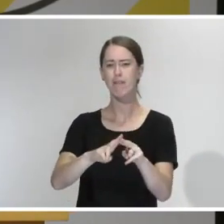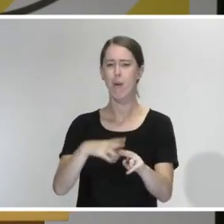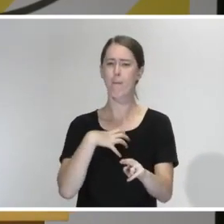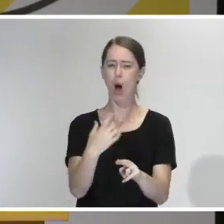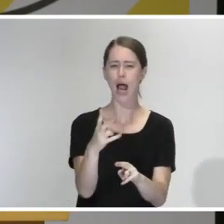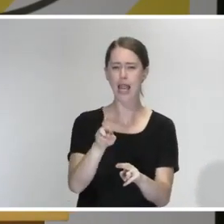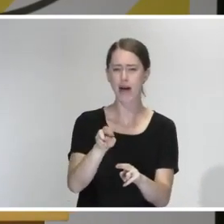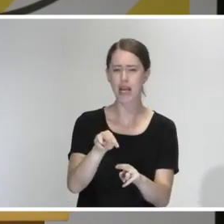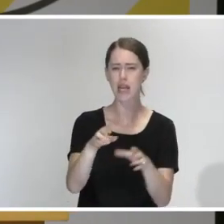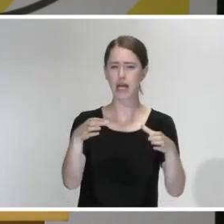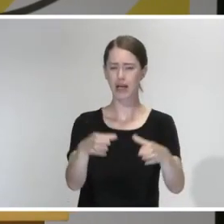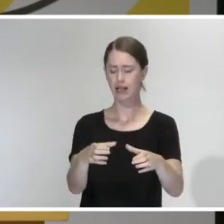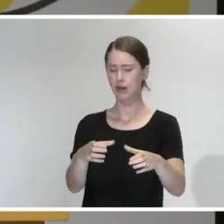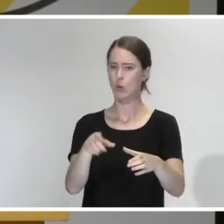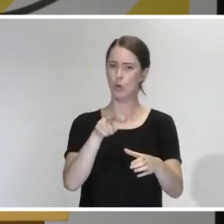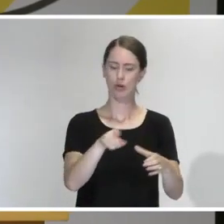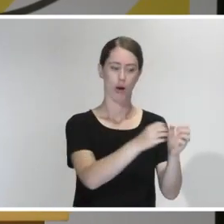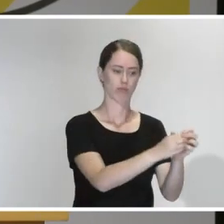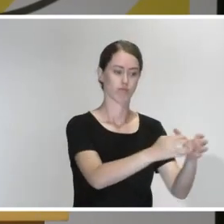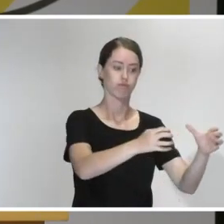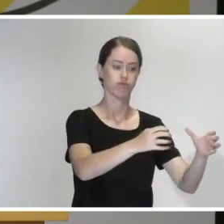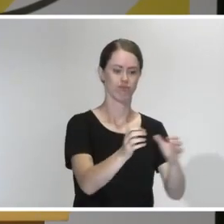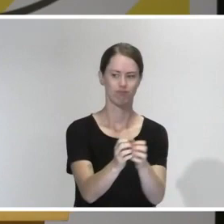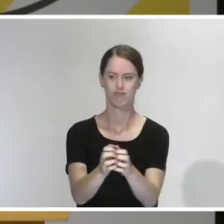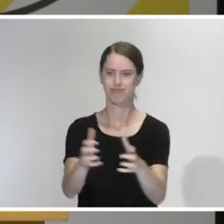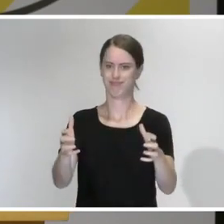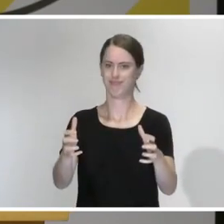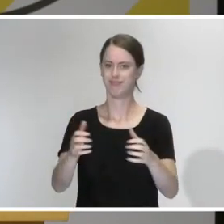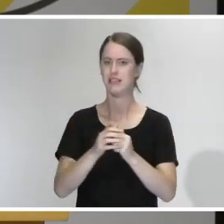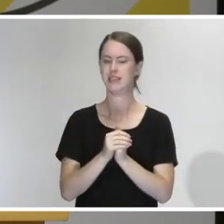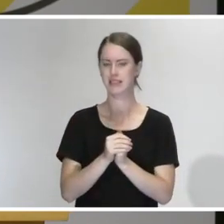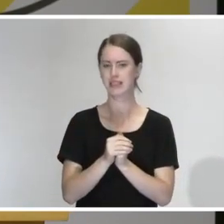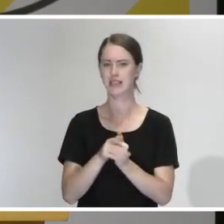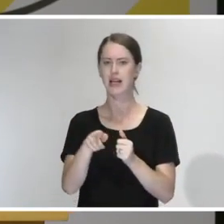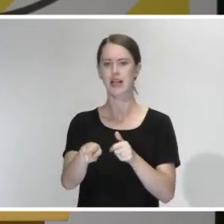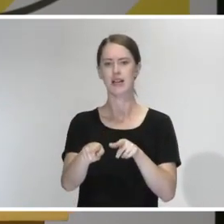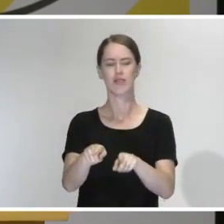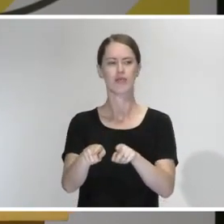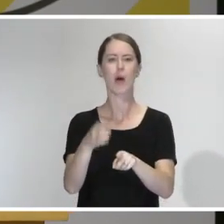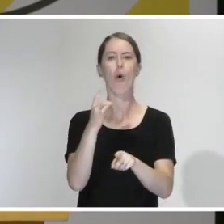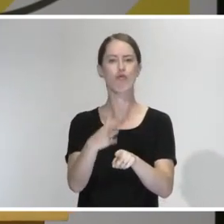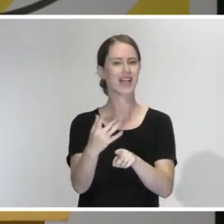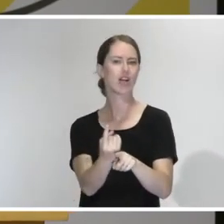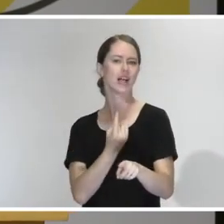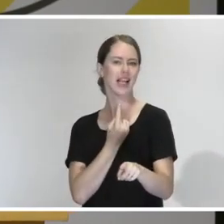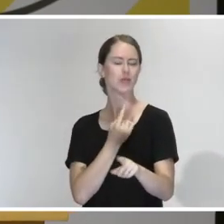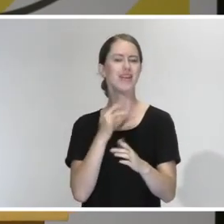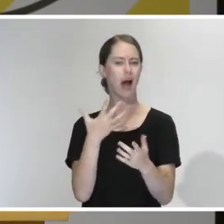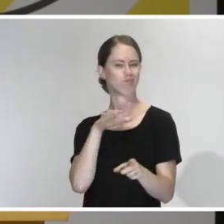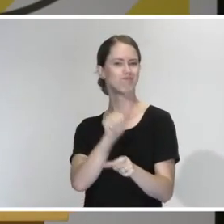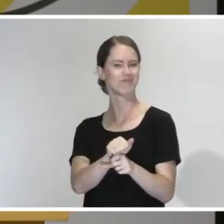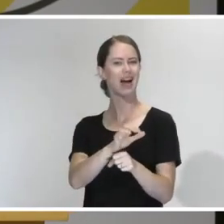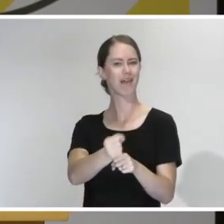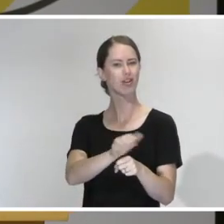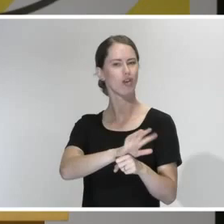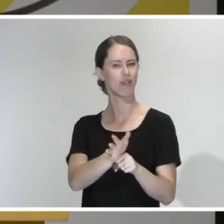there, that have been tested and diagnosed and were already in self-isolation, and